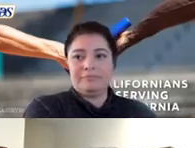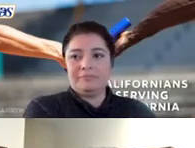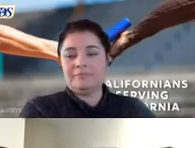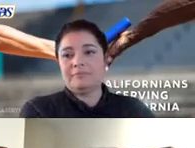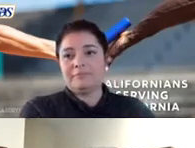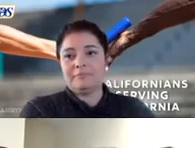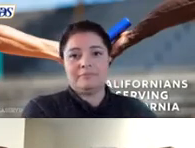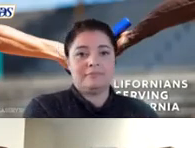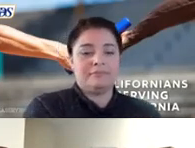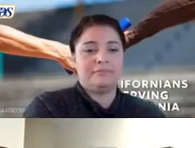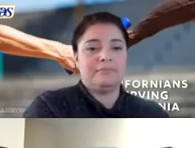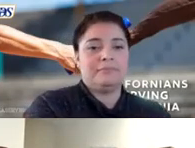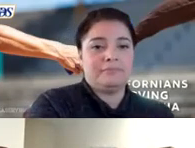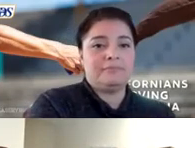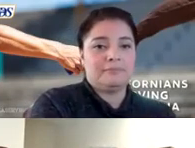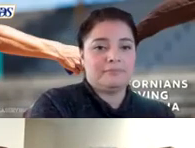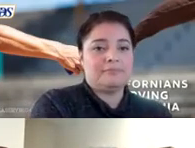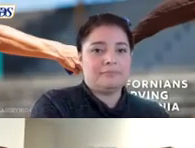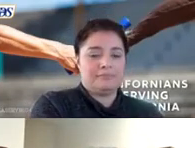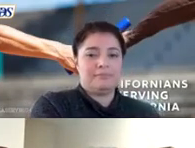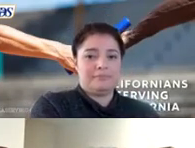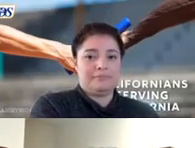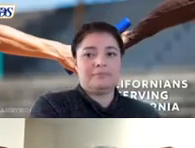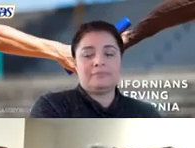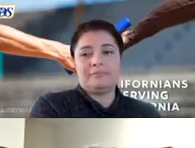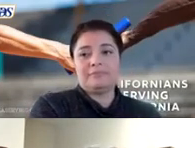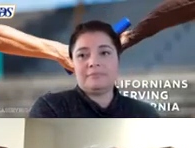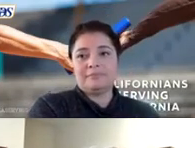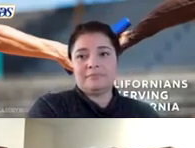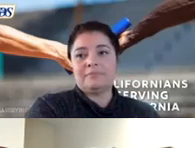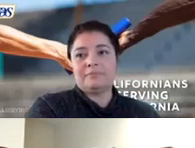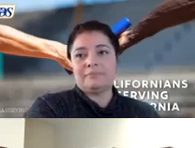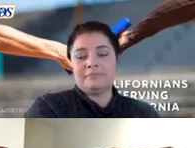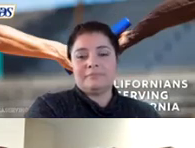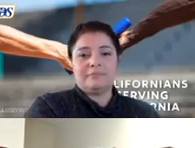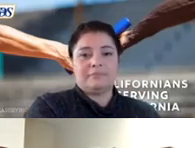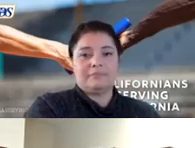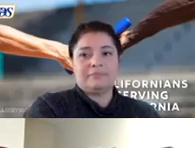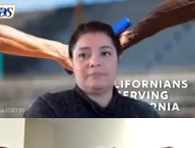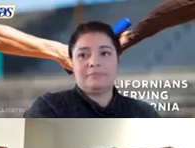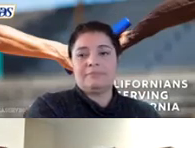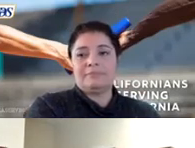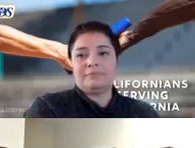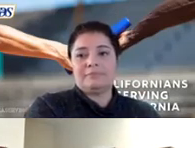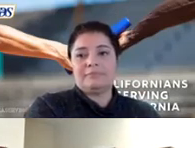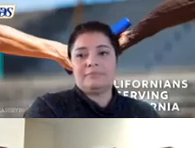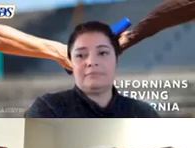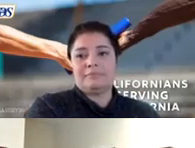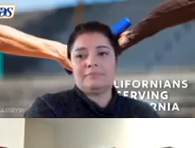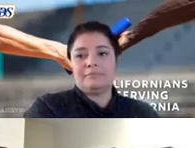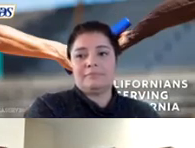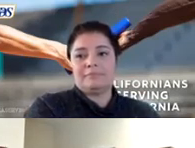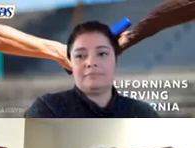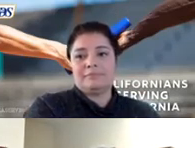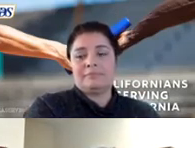minutes of the the video that we have so let me just uh um and um i